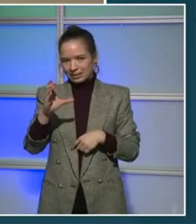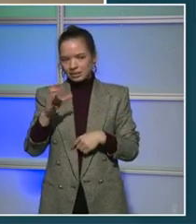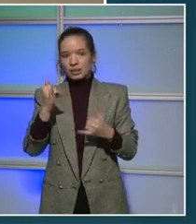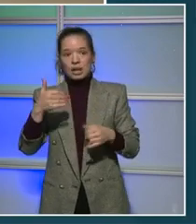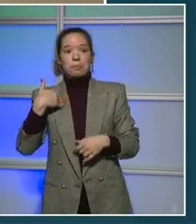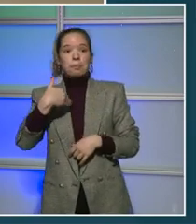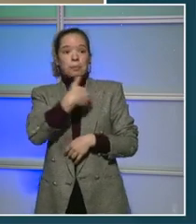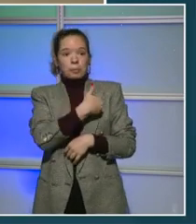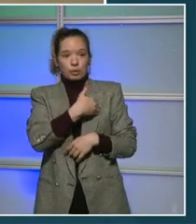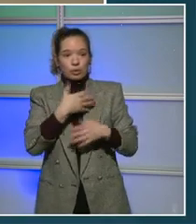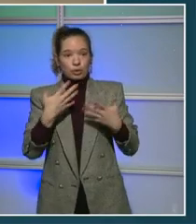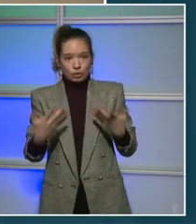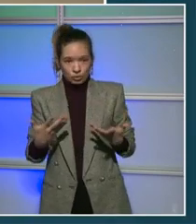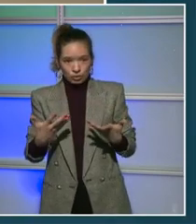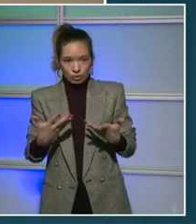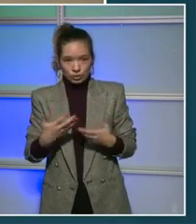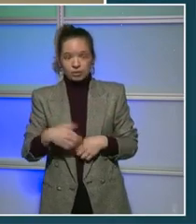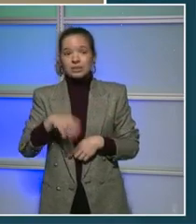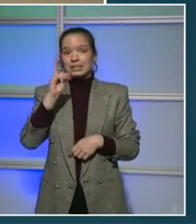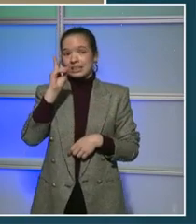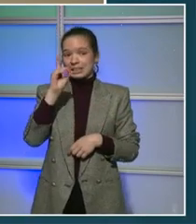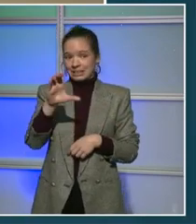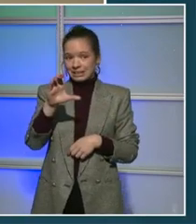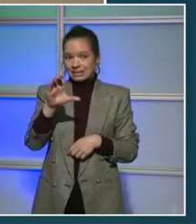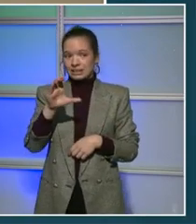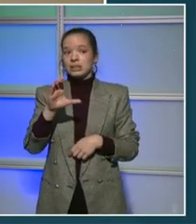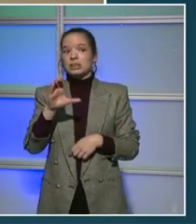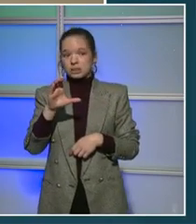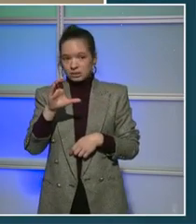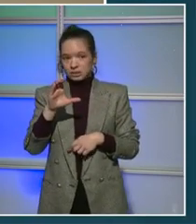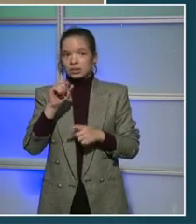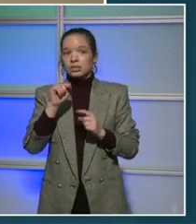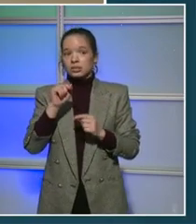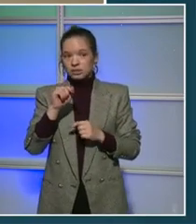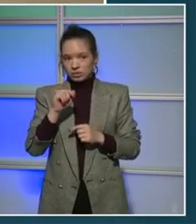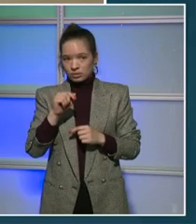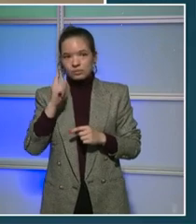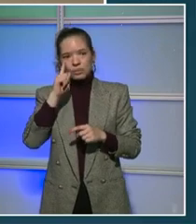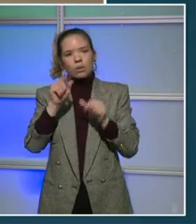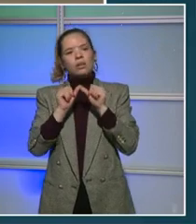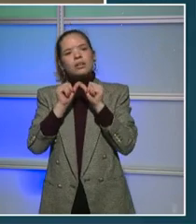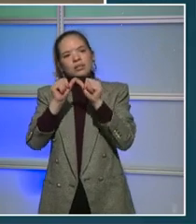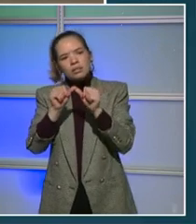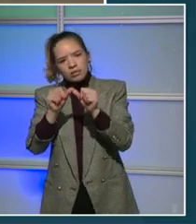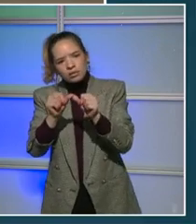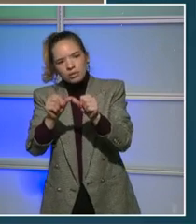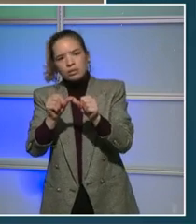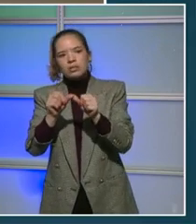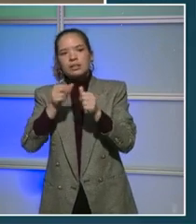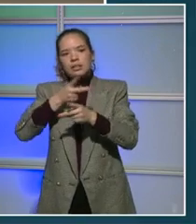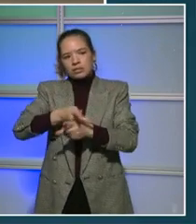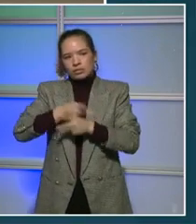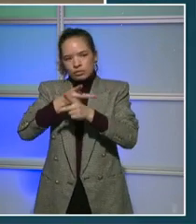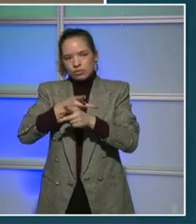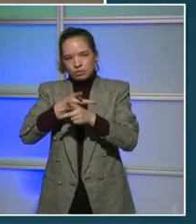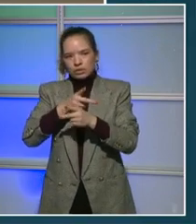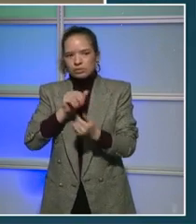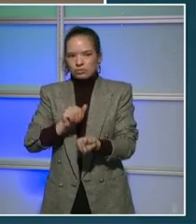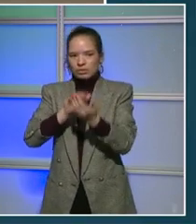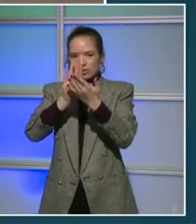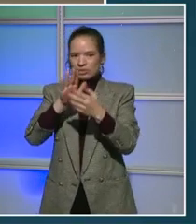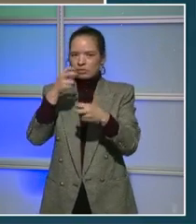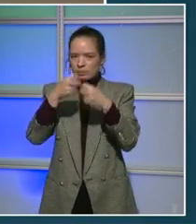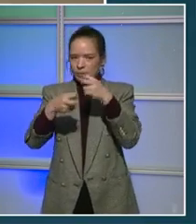D.C. Coalition for Long-Term Care and a subcommittee of that, which is addressing the problem of our